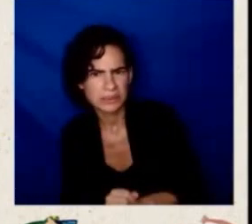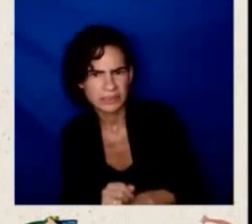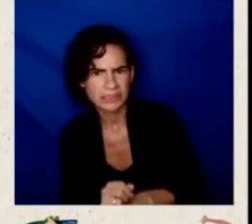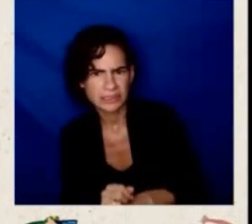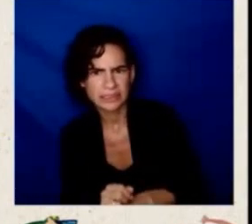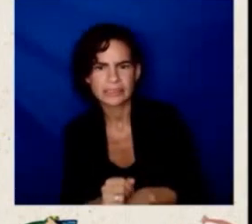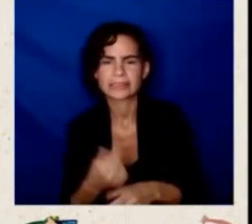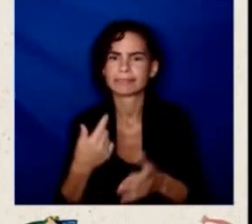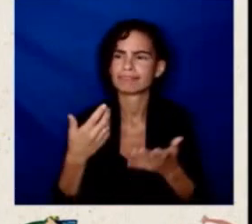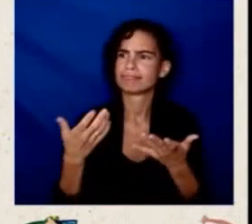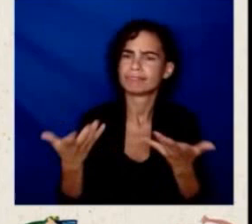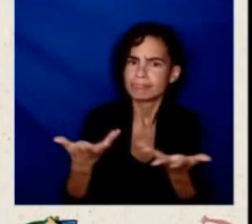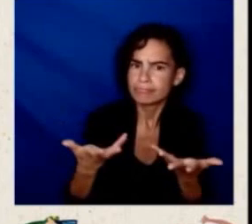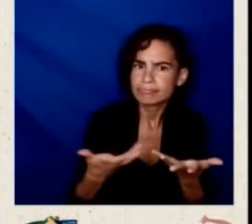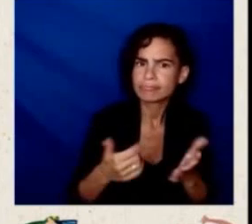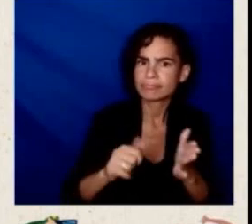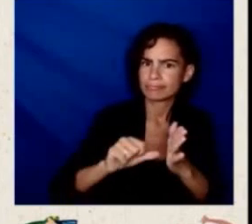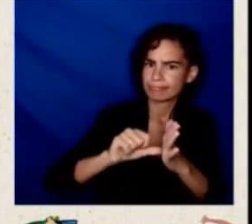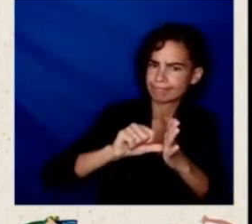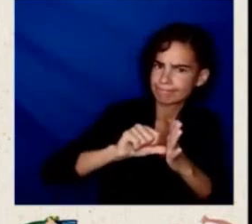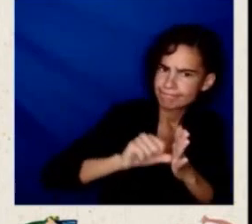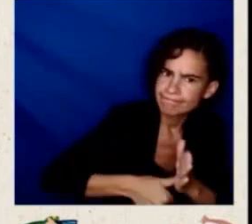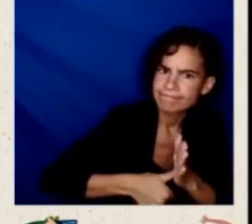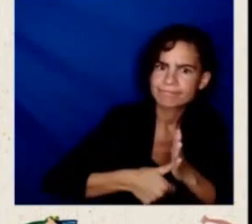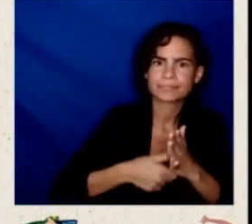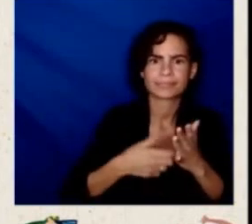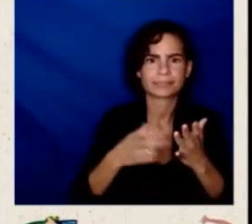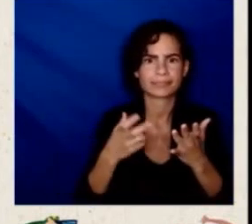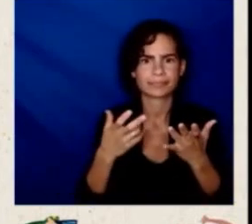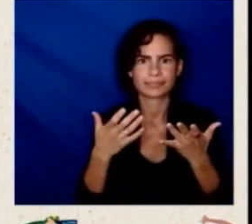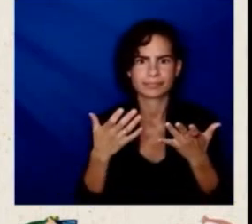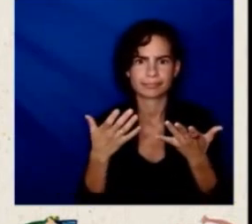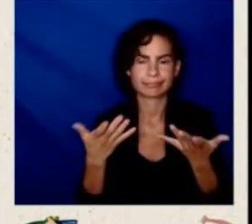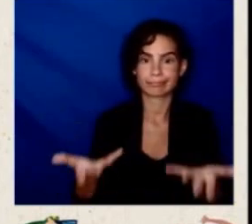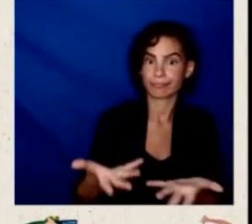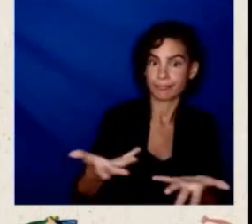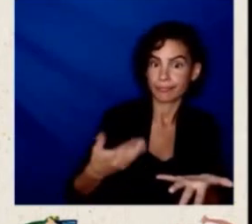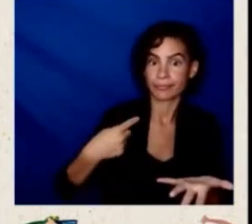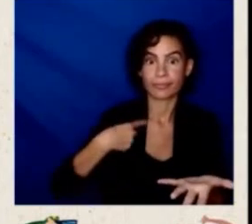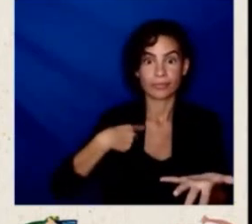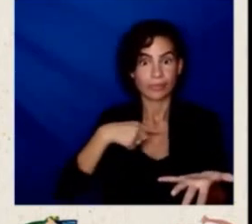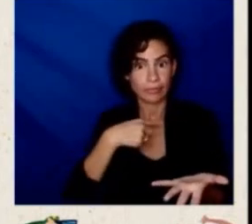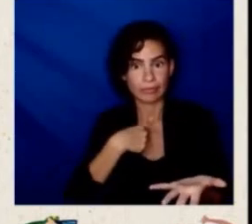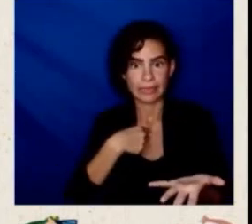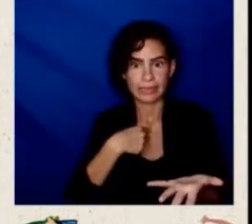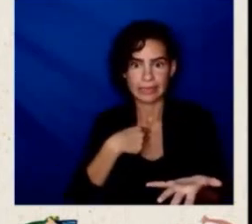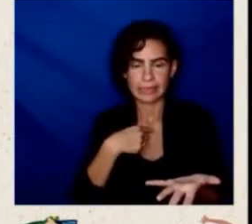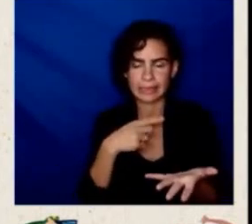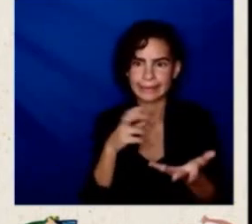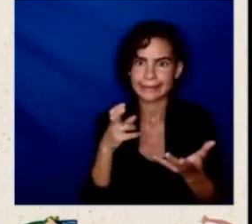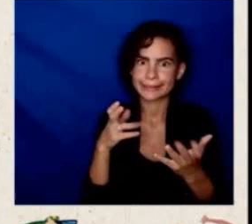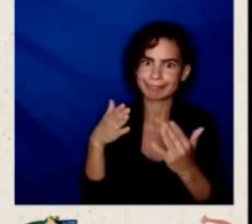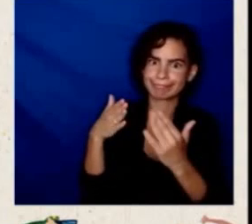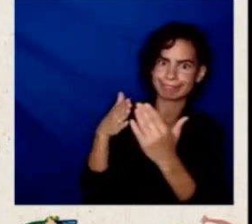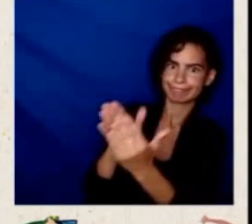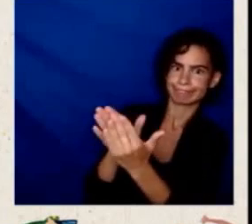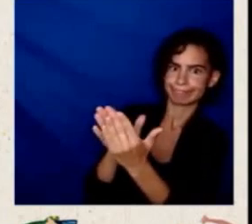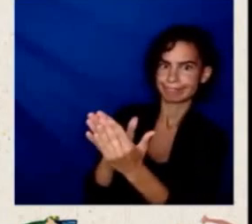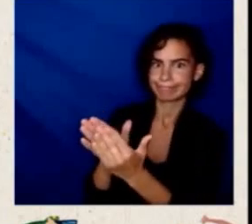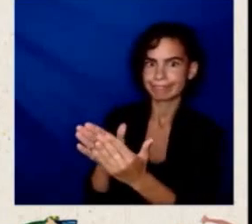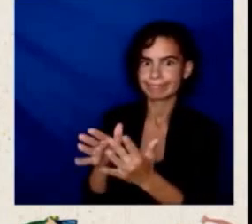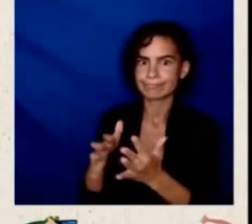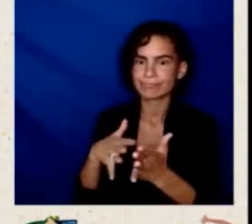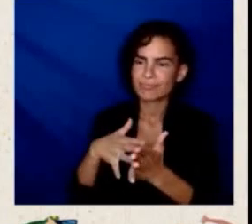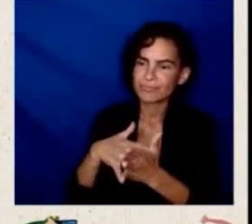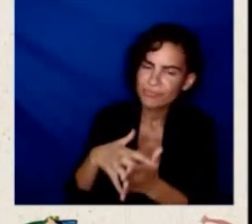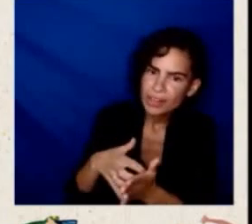situation. The fact that we deal with all too often a vulnerable population and